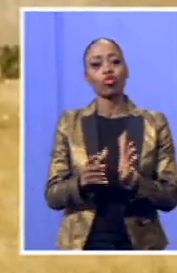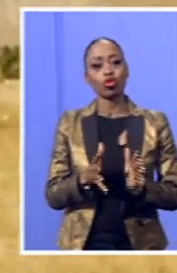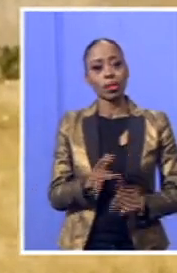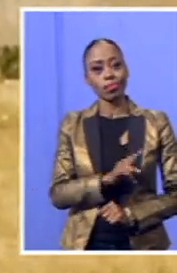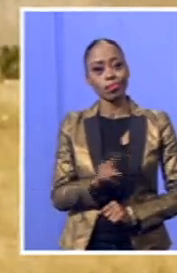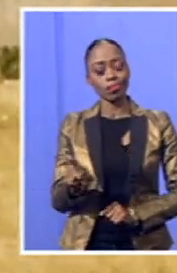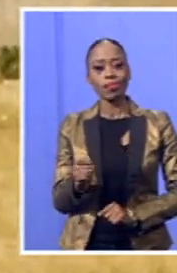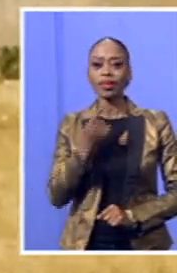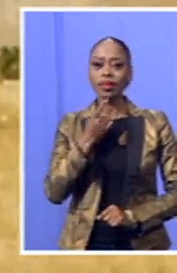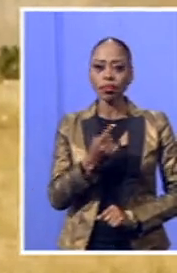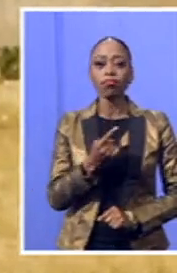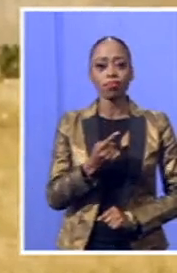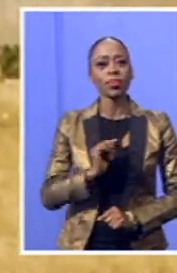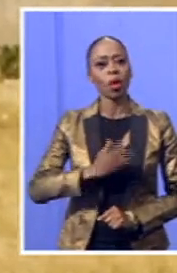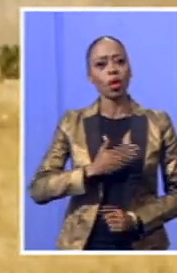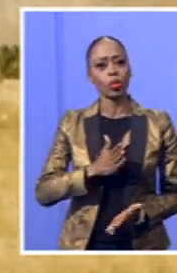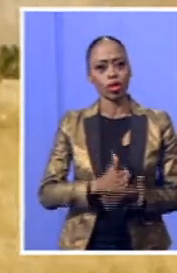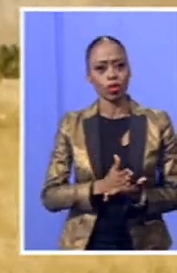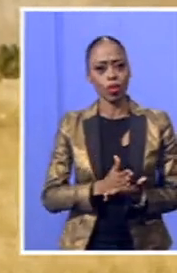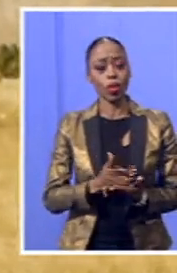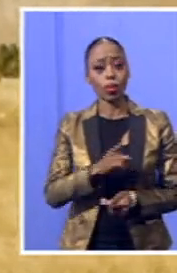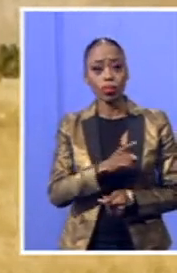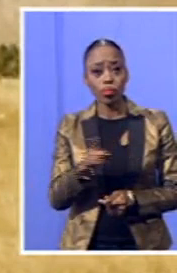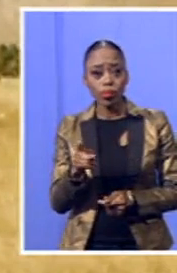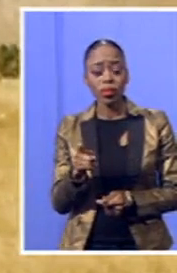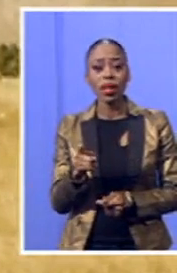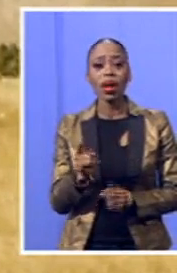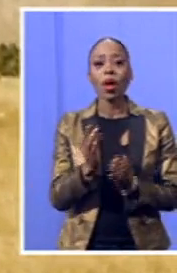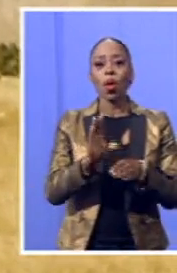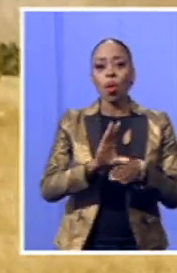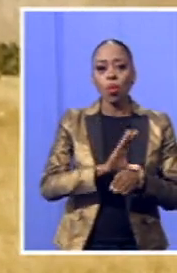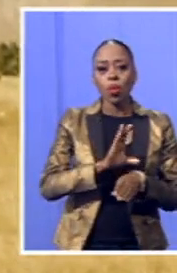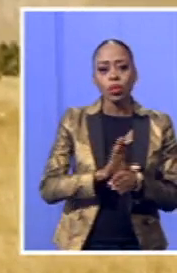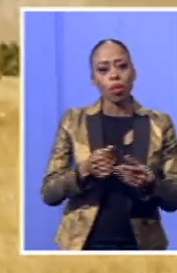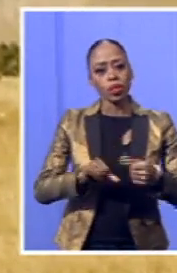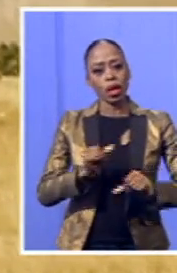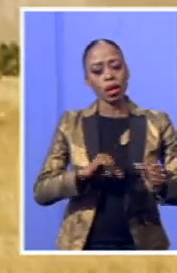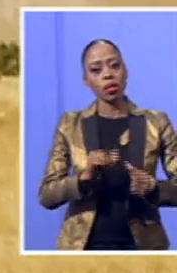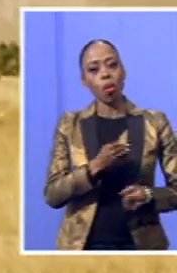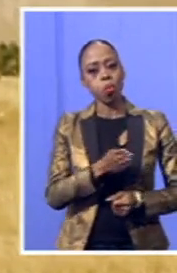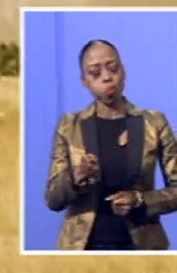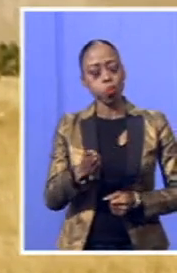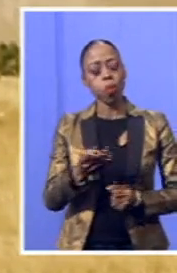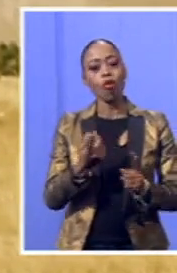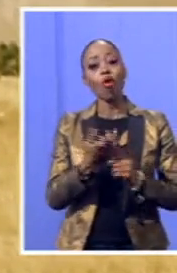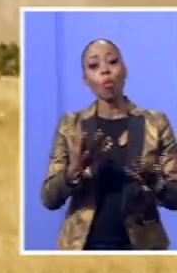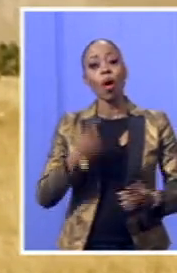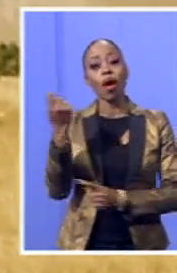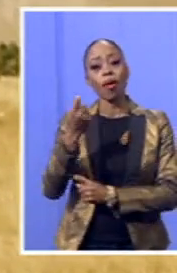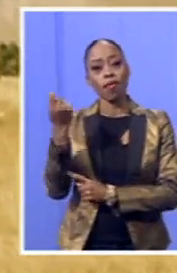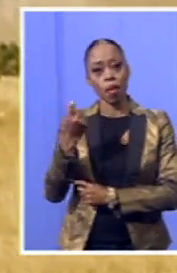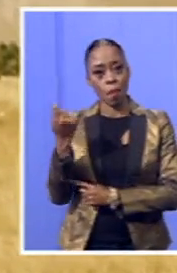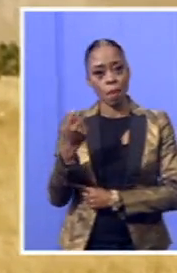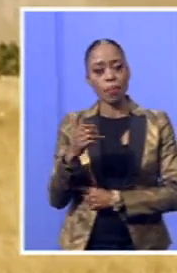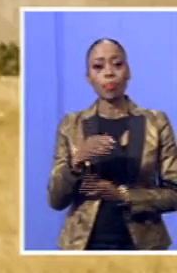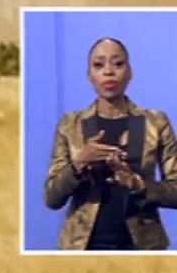they want to ensure that they are computer scientists coming from rural areas. As